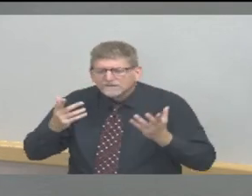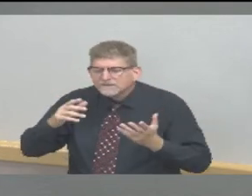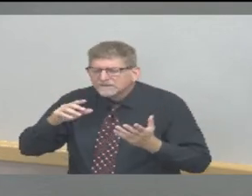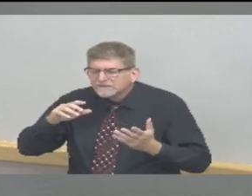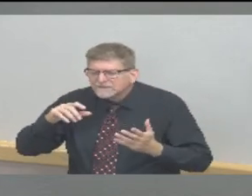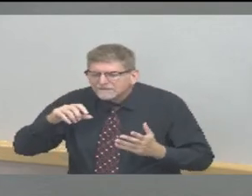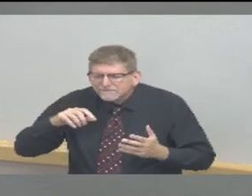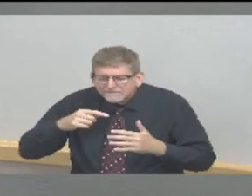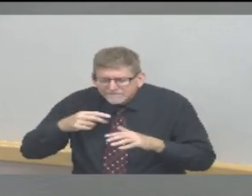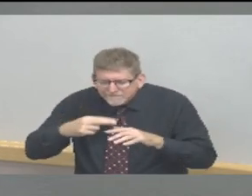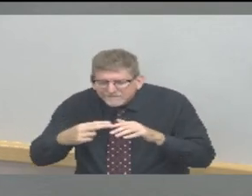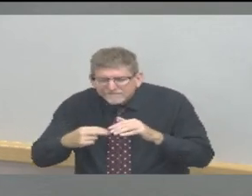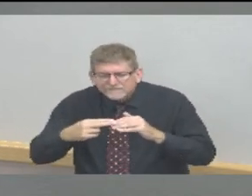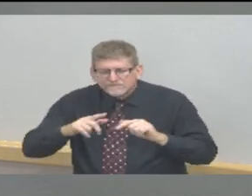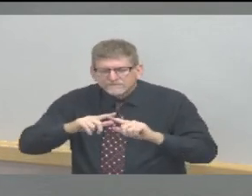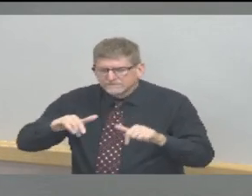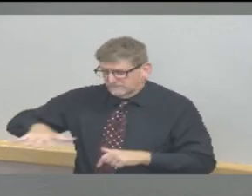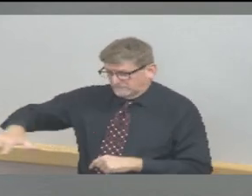salons.